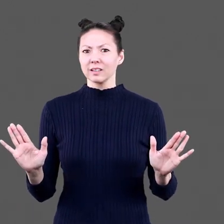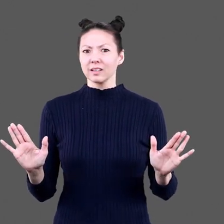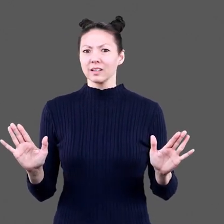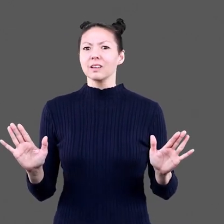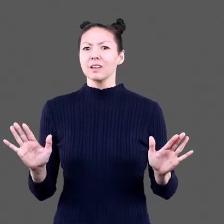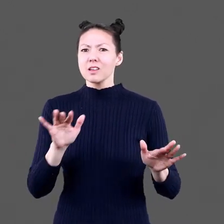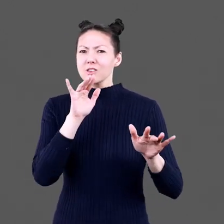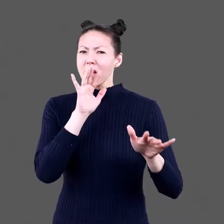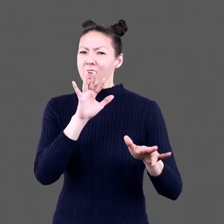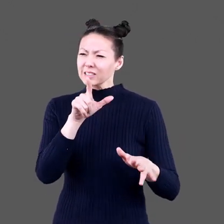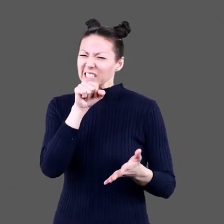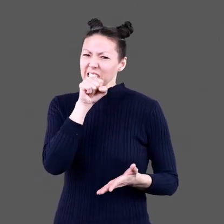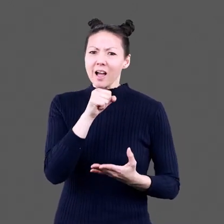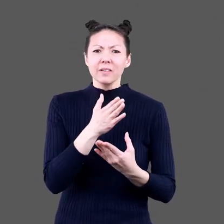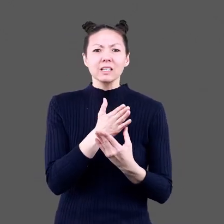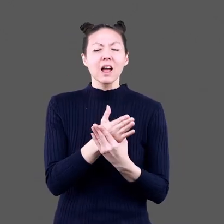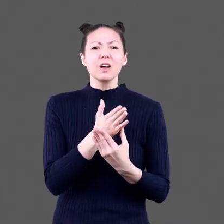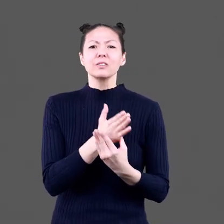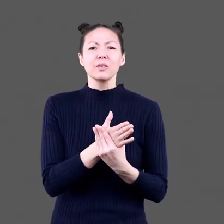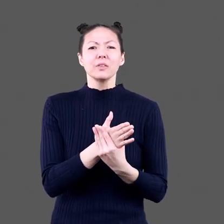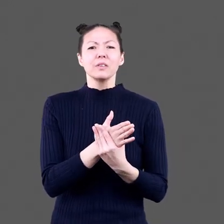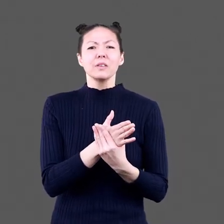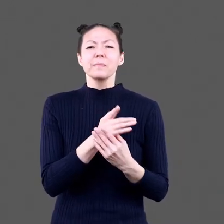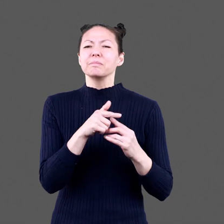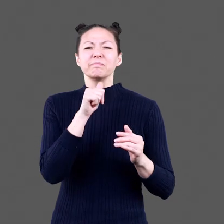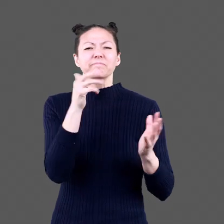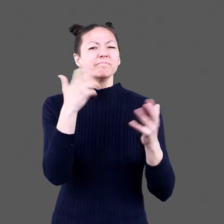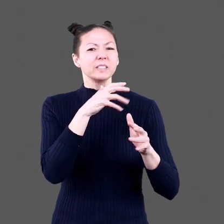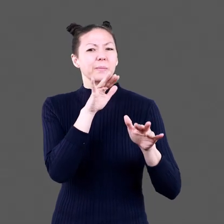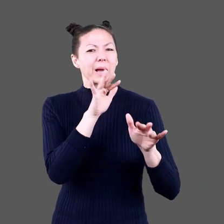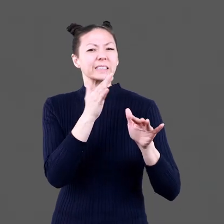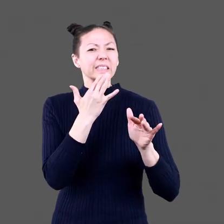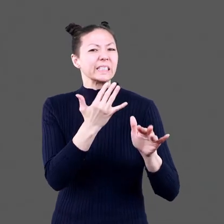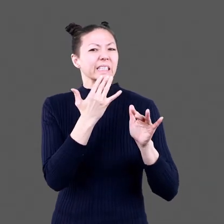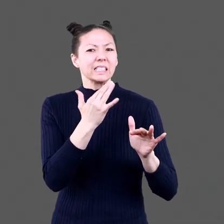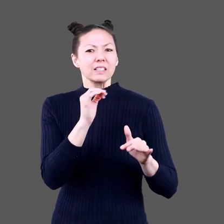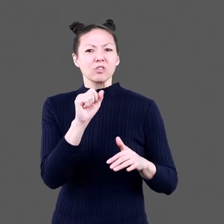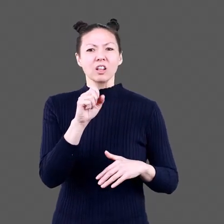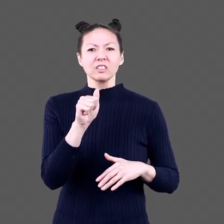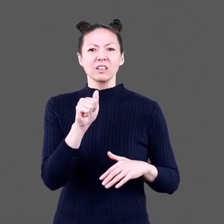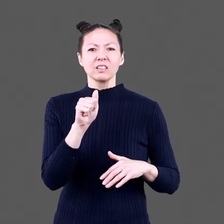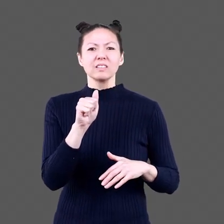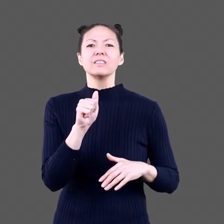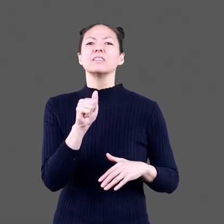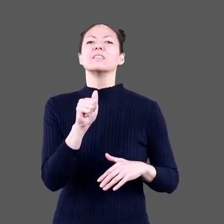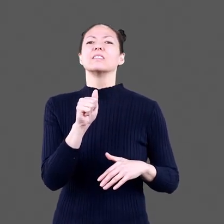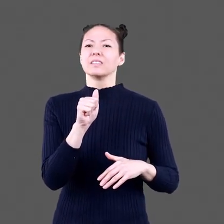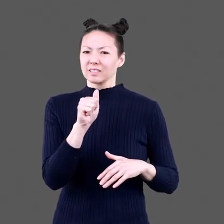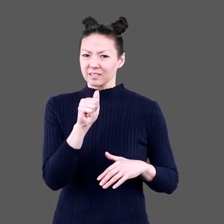As much as dragons love tacos, they hate spicy salsa